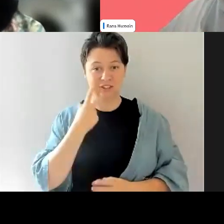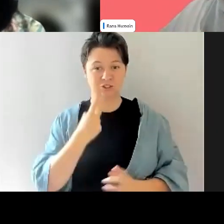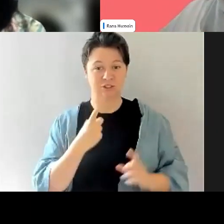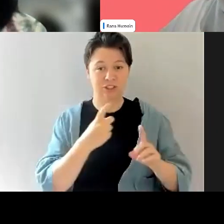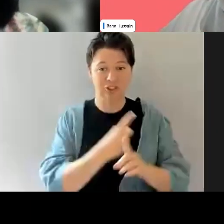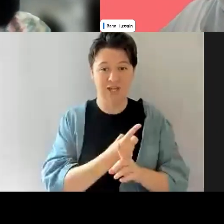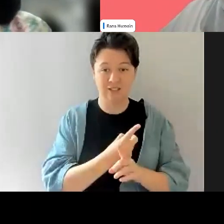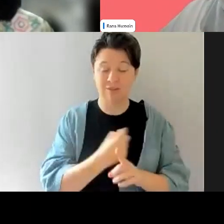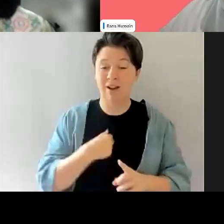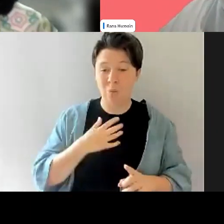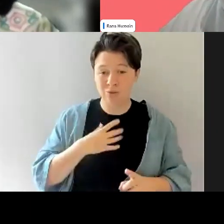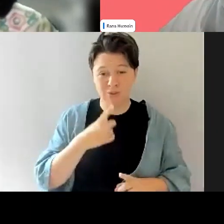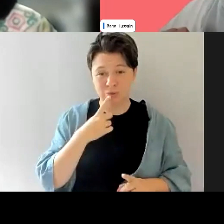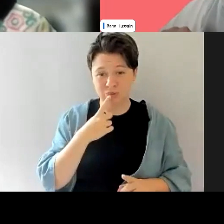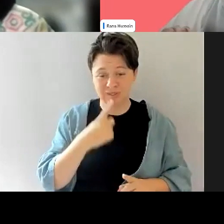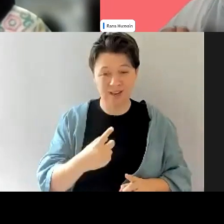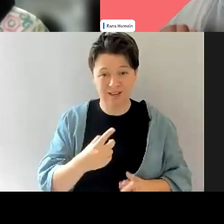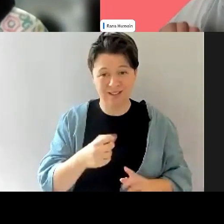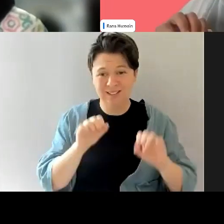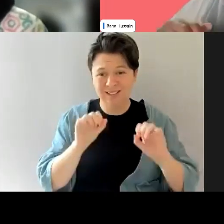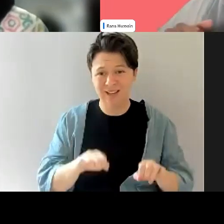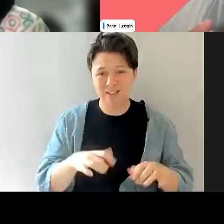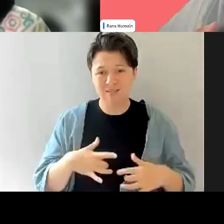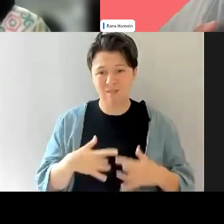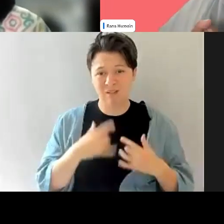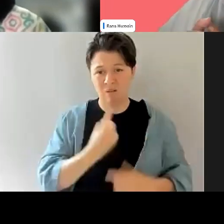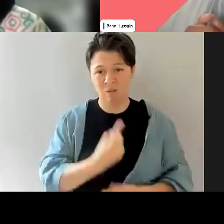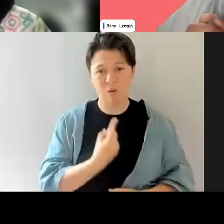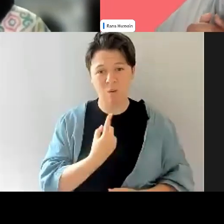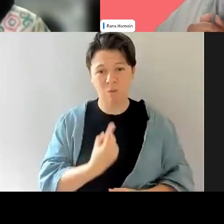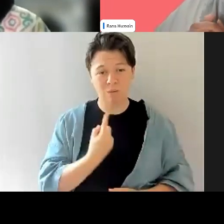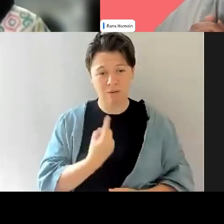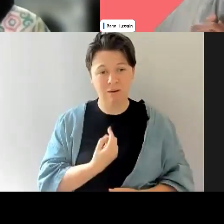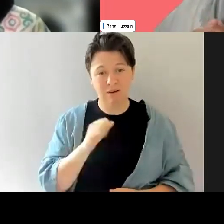want to name that it, that it is very lonely. Um,